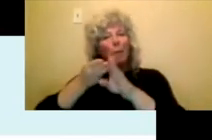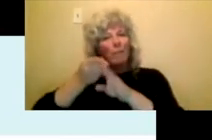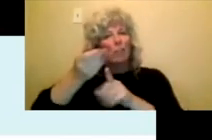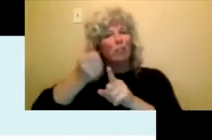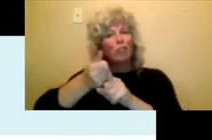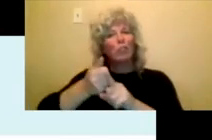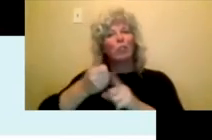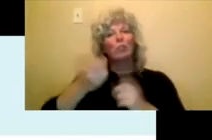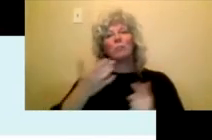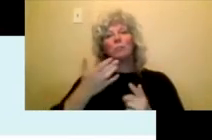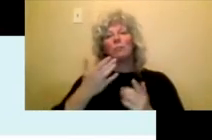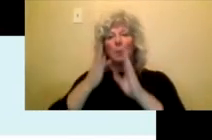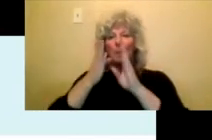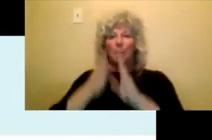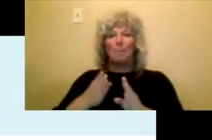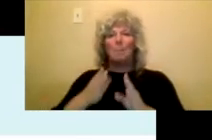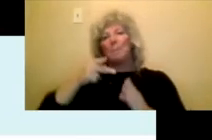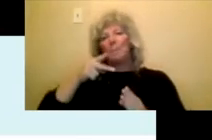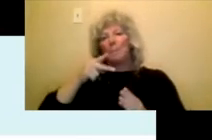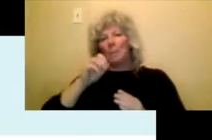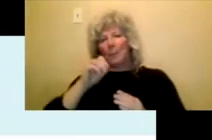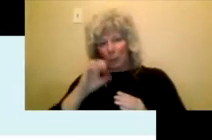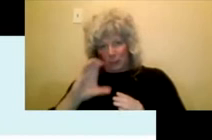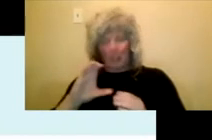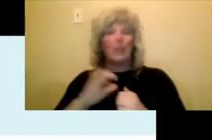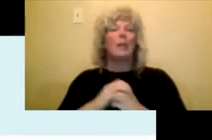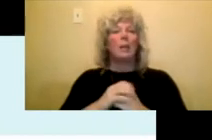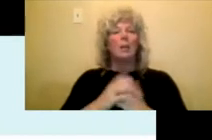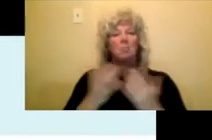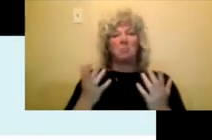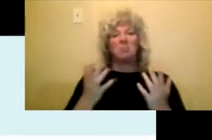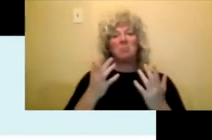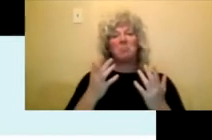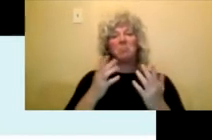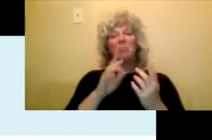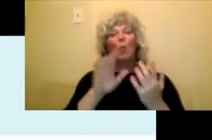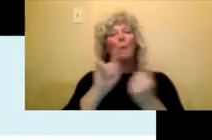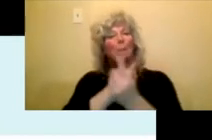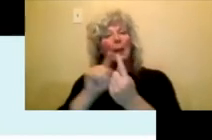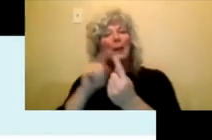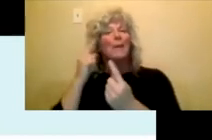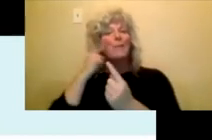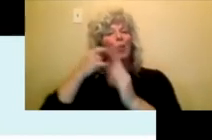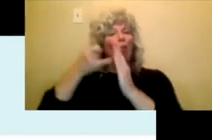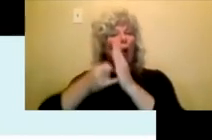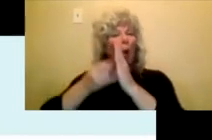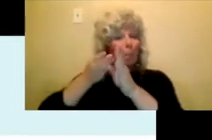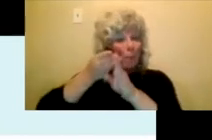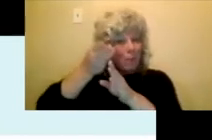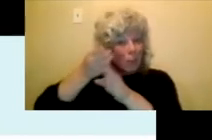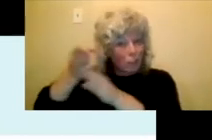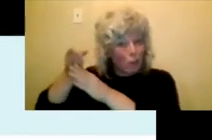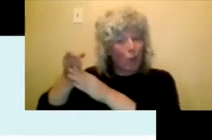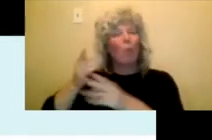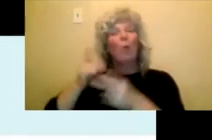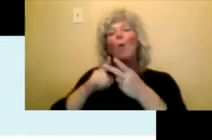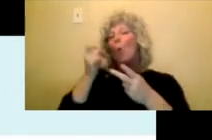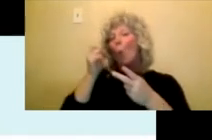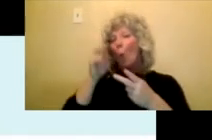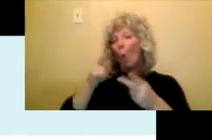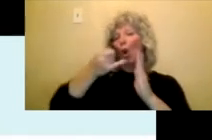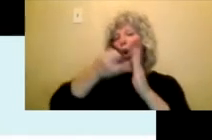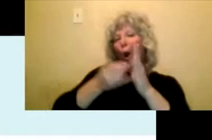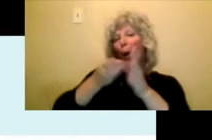Collectives, made up of Indigenous Arts Professionals, Professionals or Arts Professionals of Colour. Um,